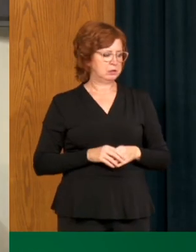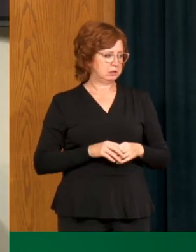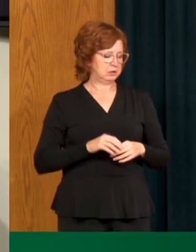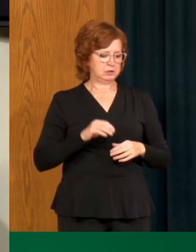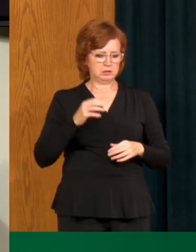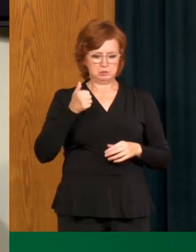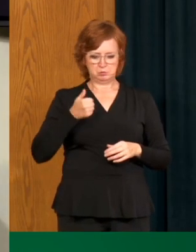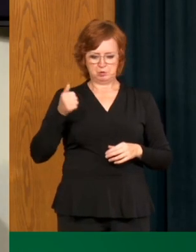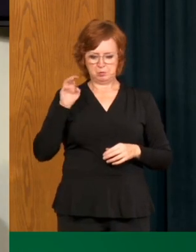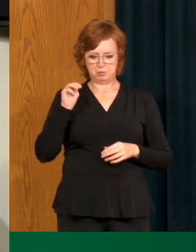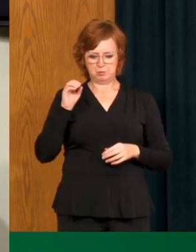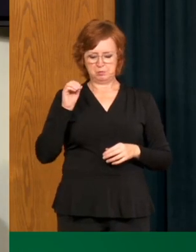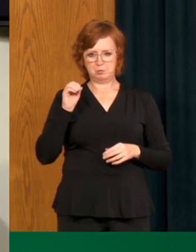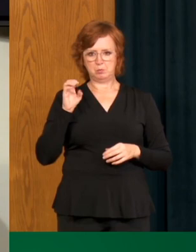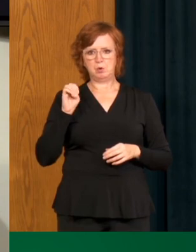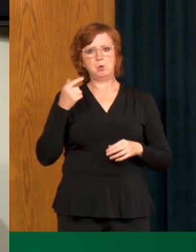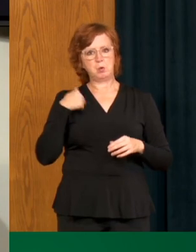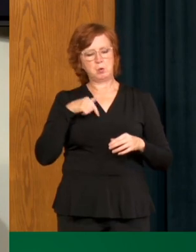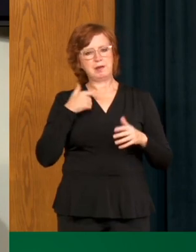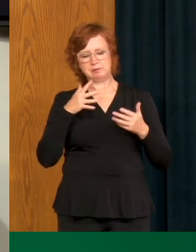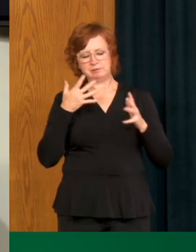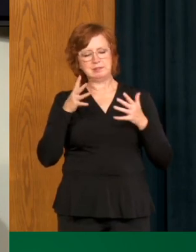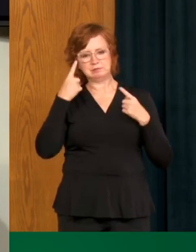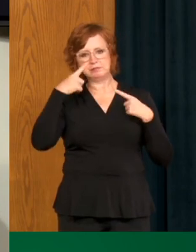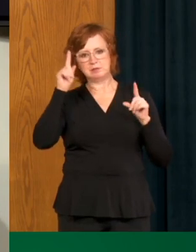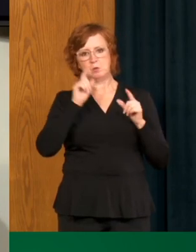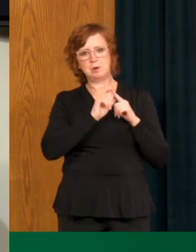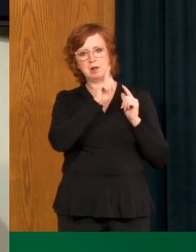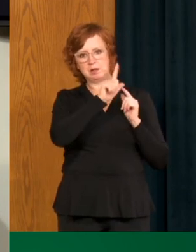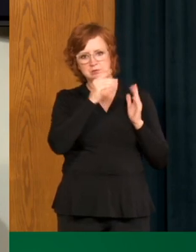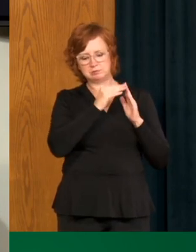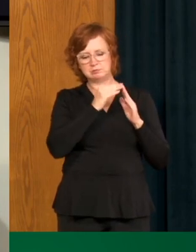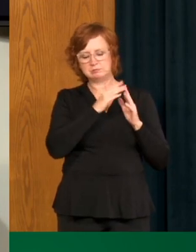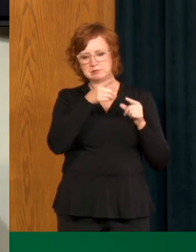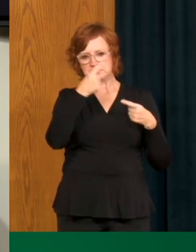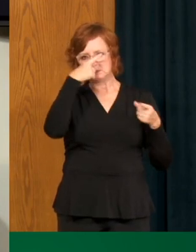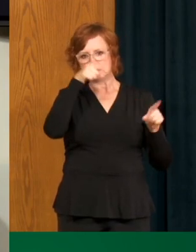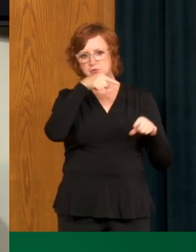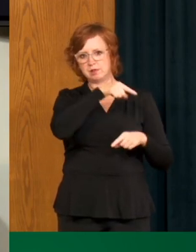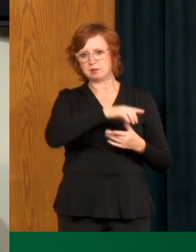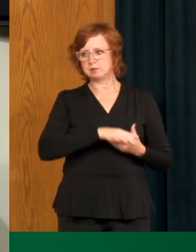did in the LOSH and we, the, the community there was successful.